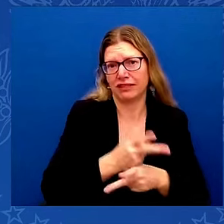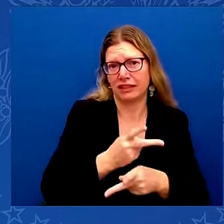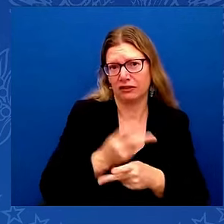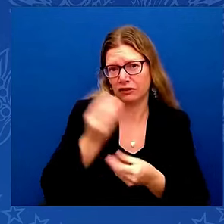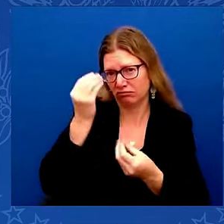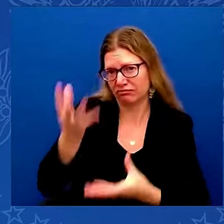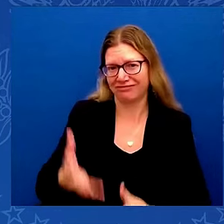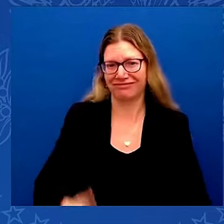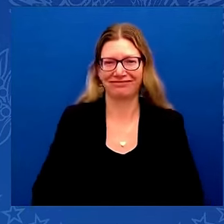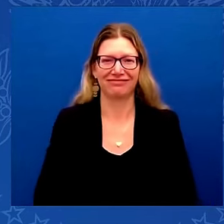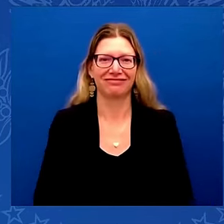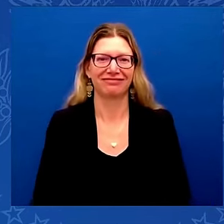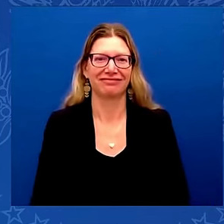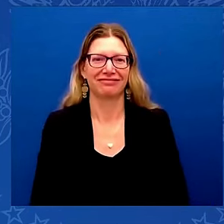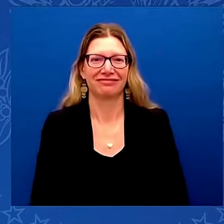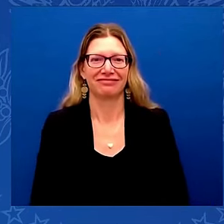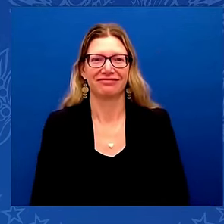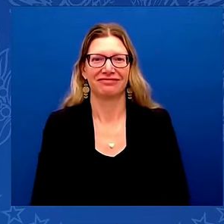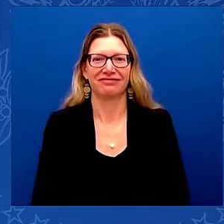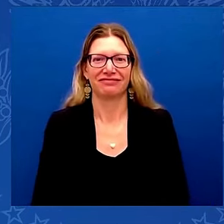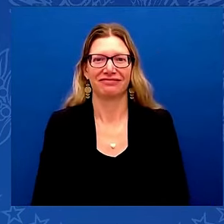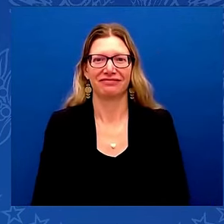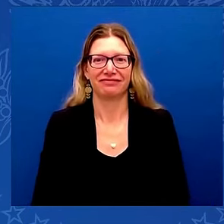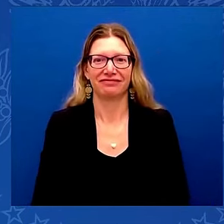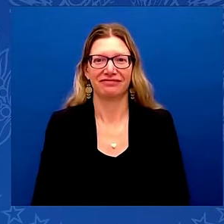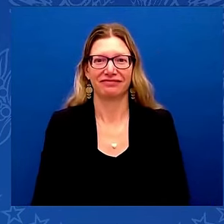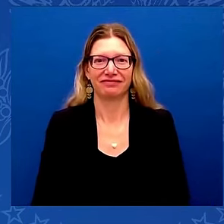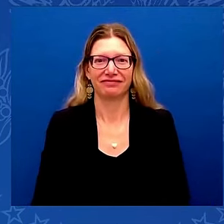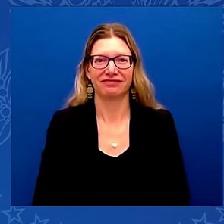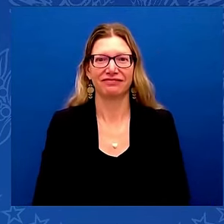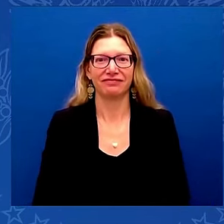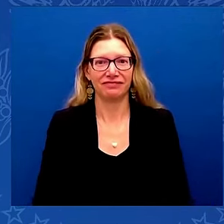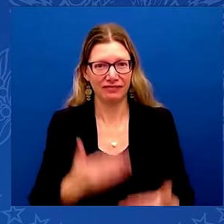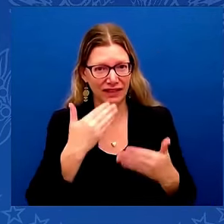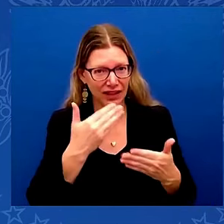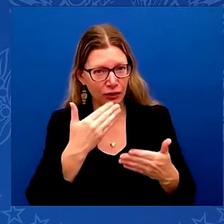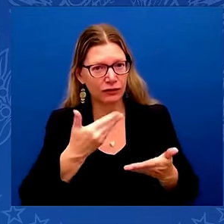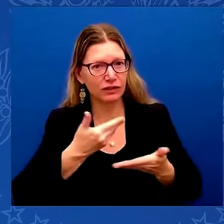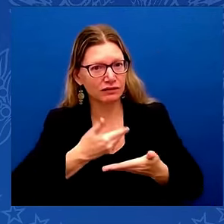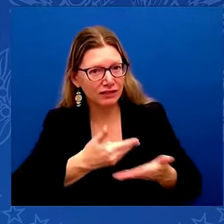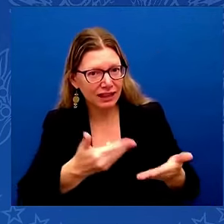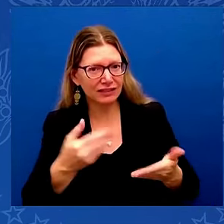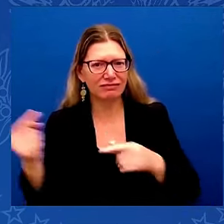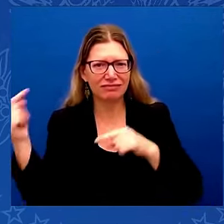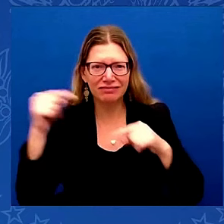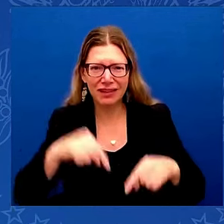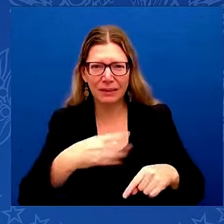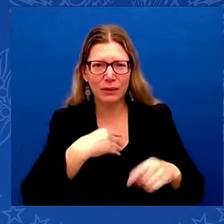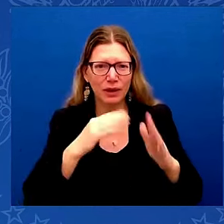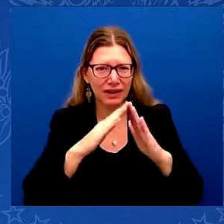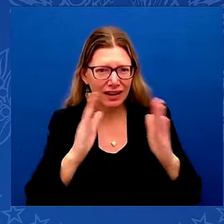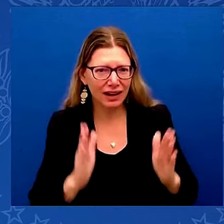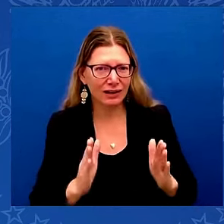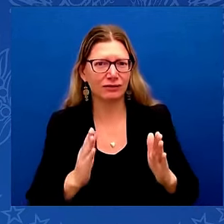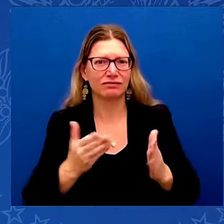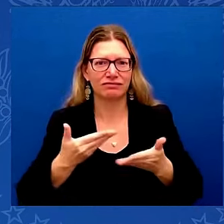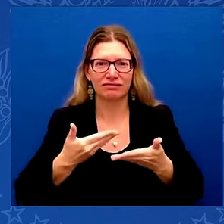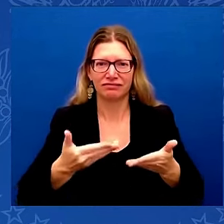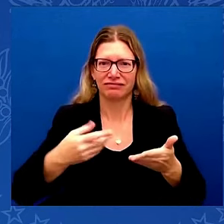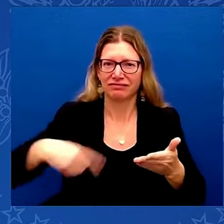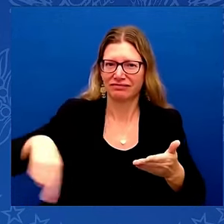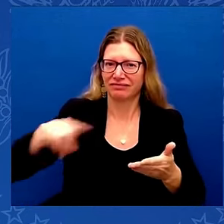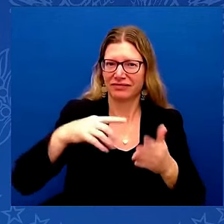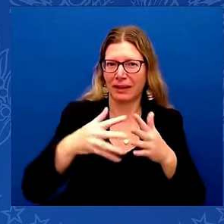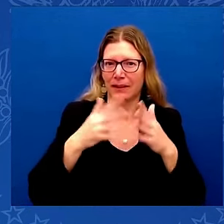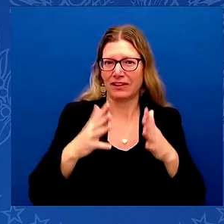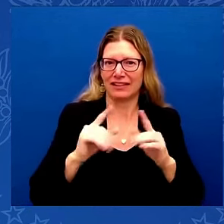Well, we are grateful for your invitation to the White House and for welcoming the members of America's team as your guests here today. This is a